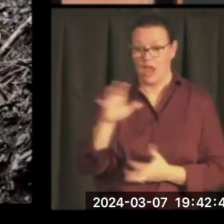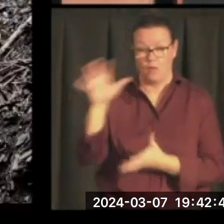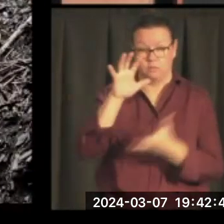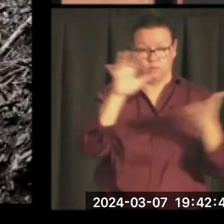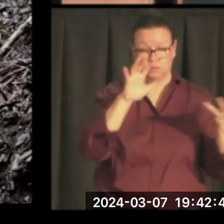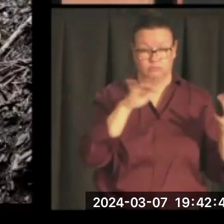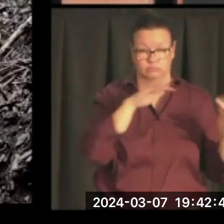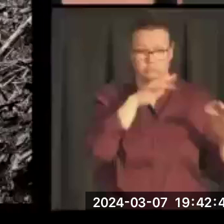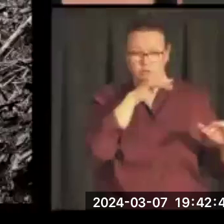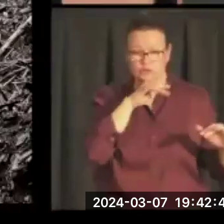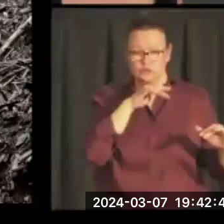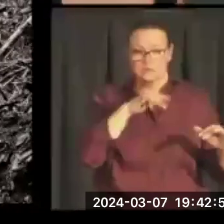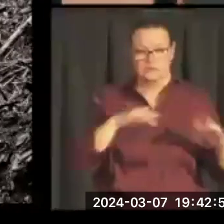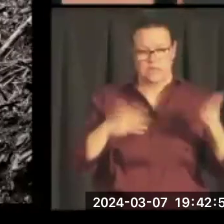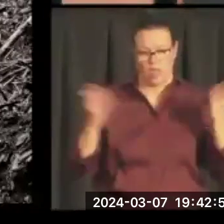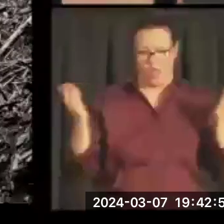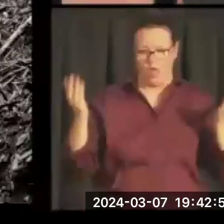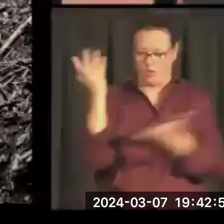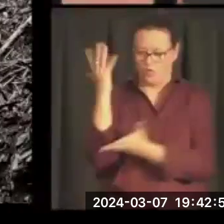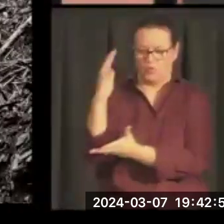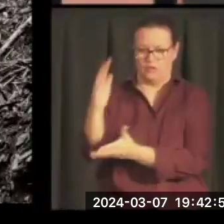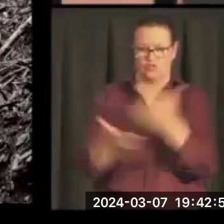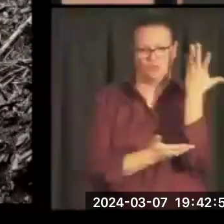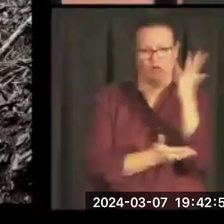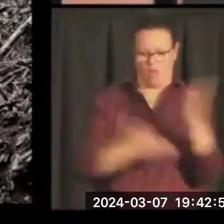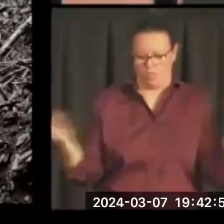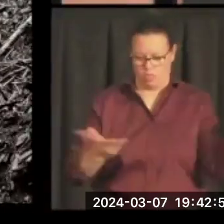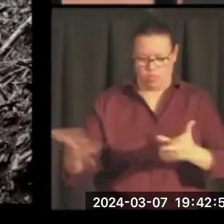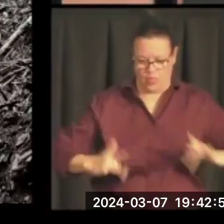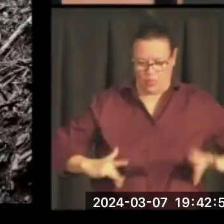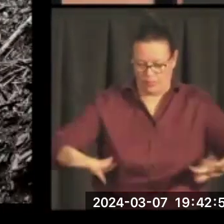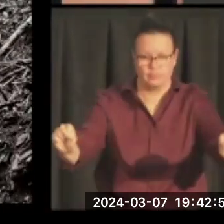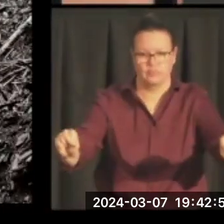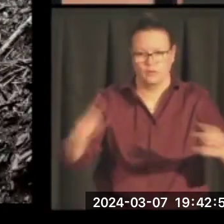Massive clear cutting and no respect for wilderness areas.